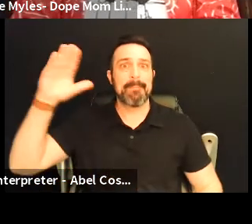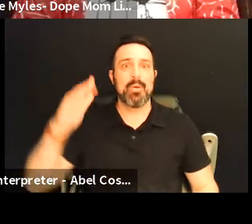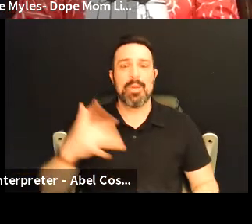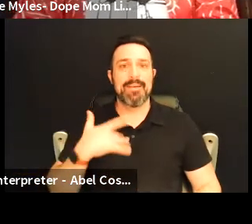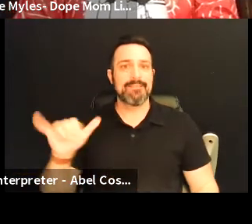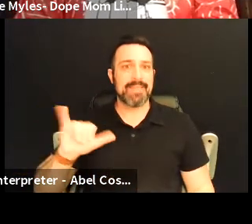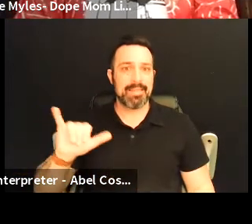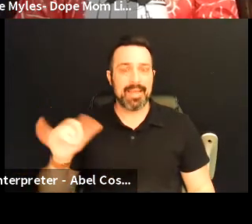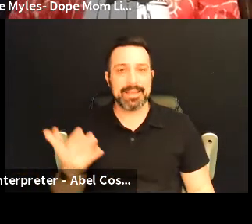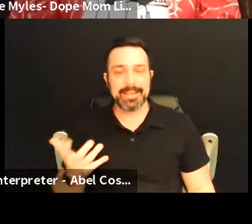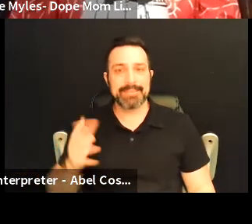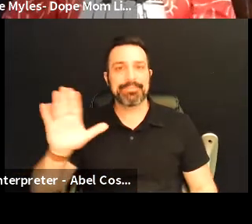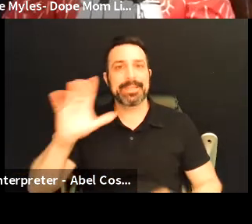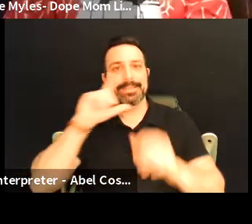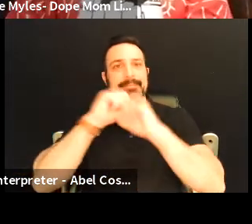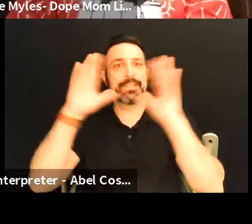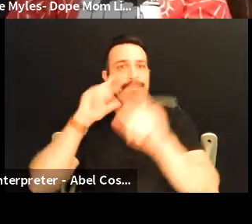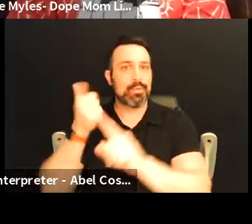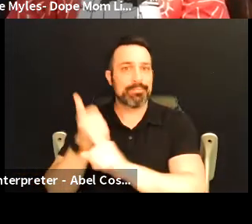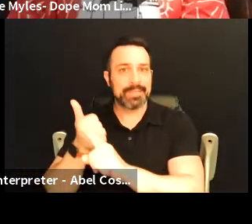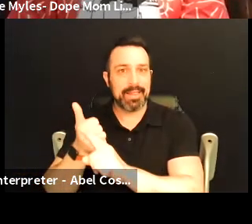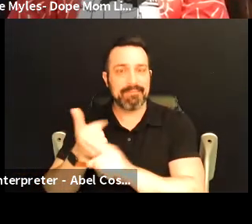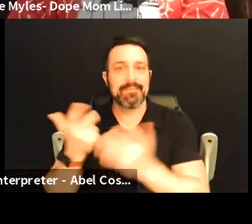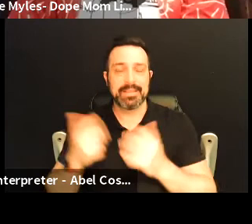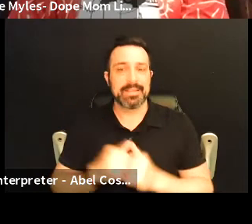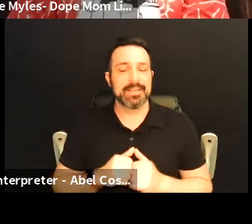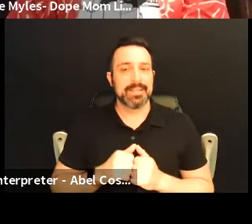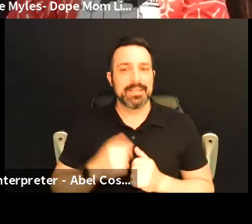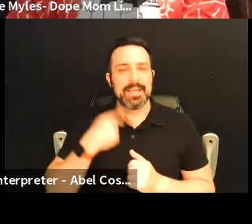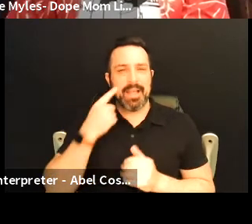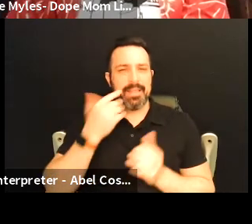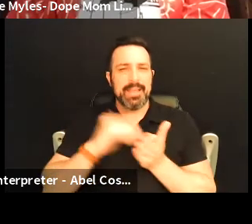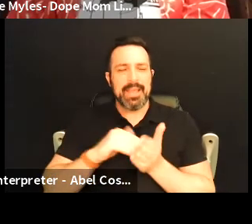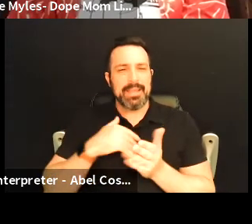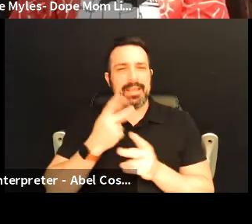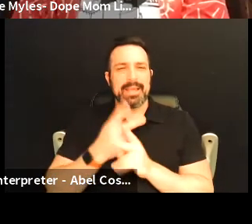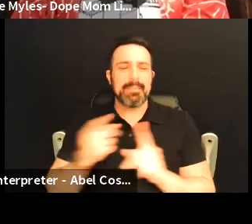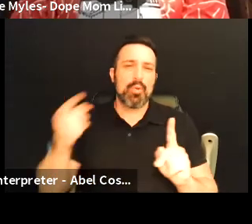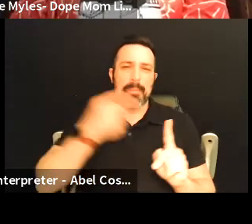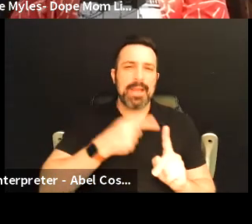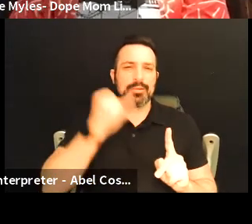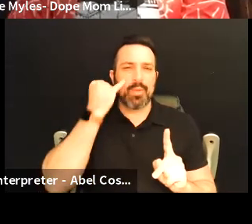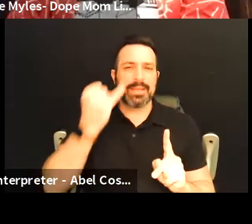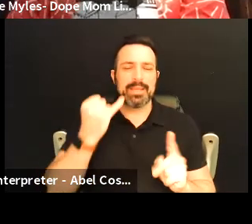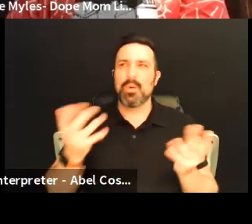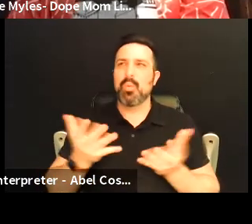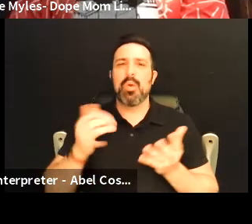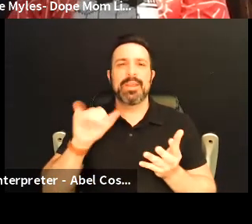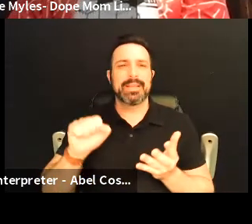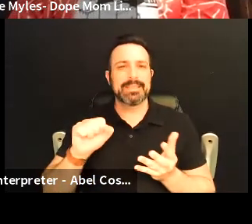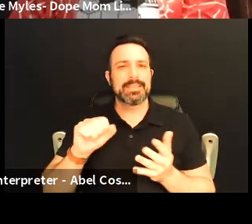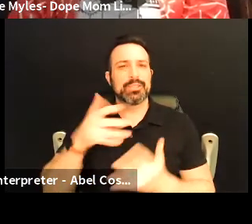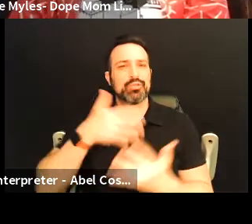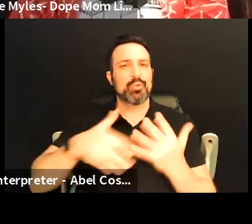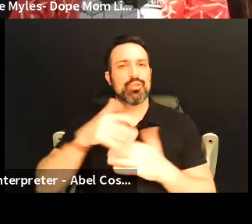like and you know his vision for himself and um you know I think again like I keep going back to the idea of like what is a social entrepreneur and what